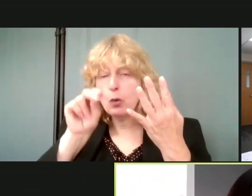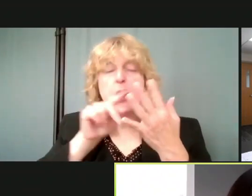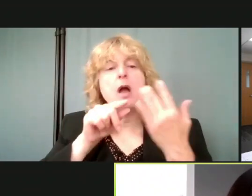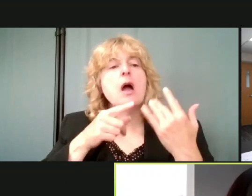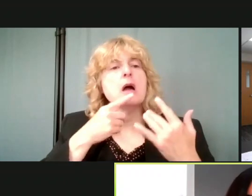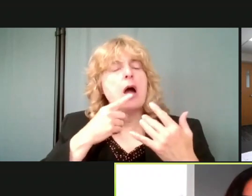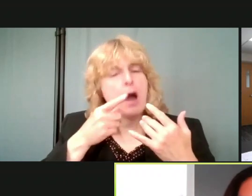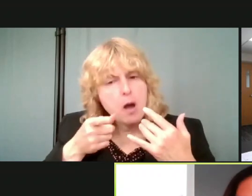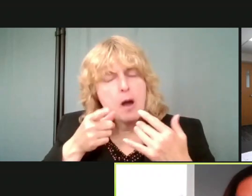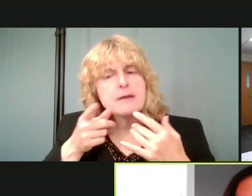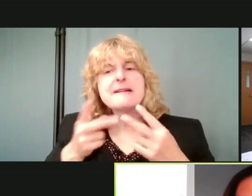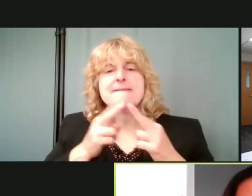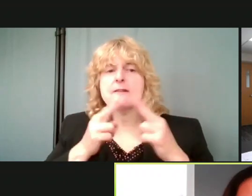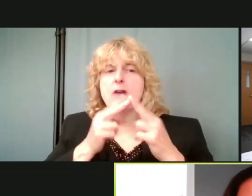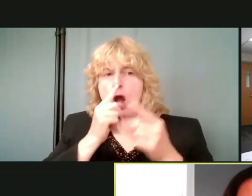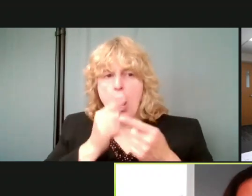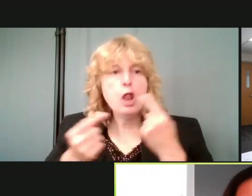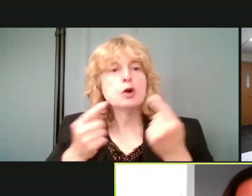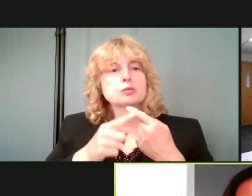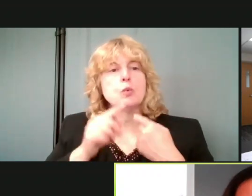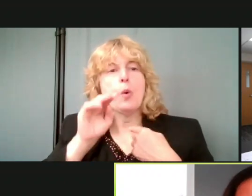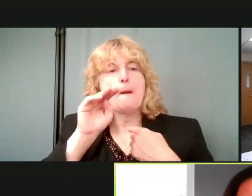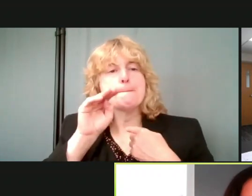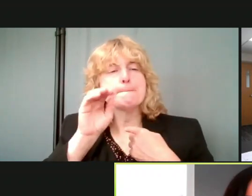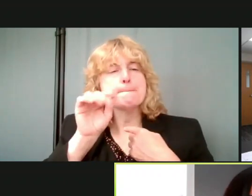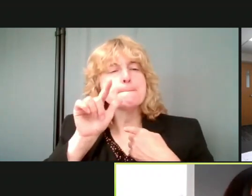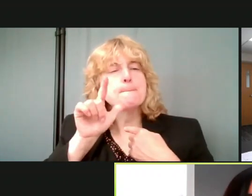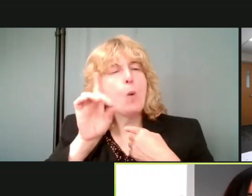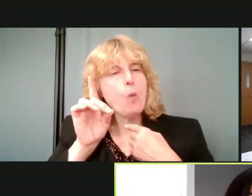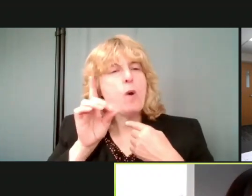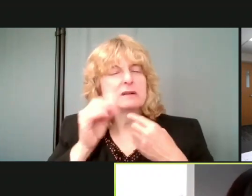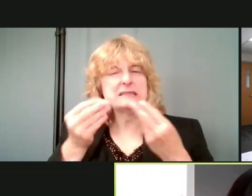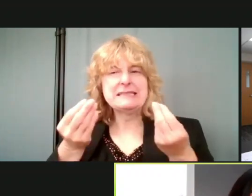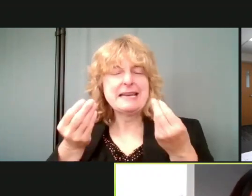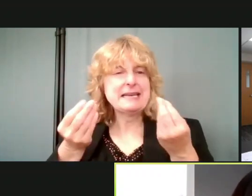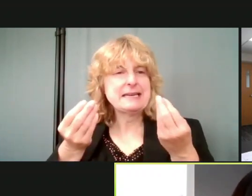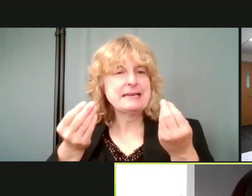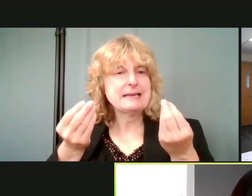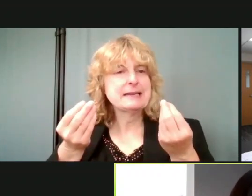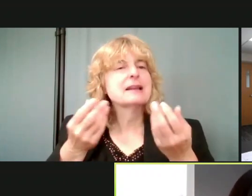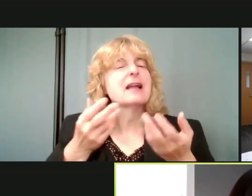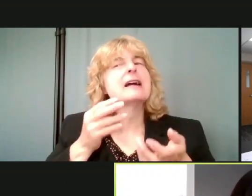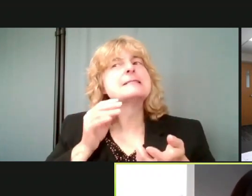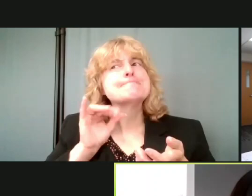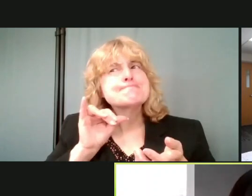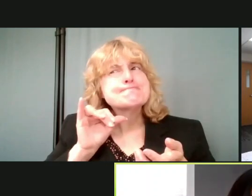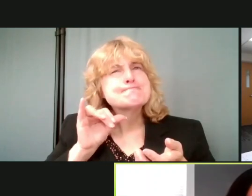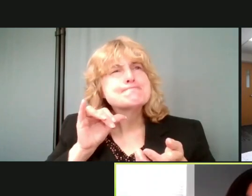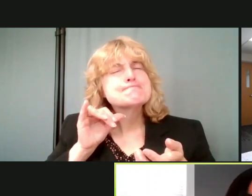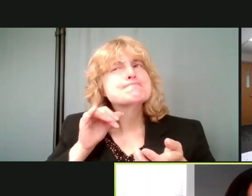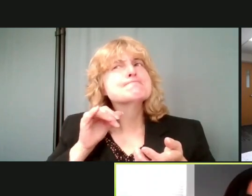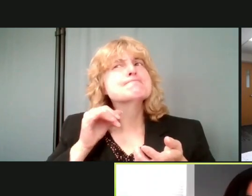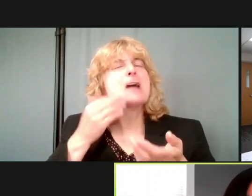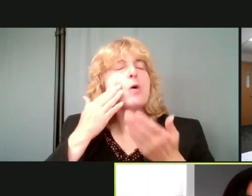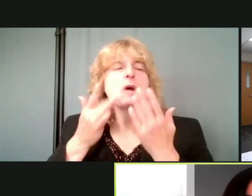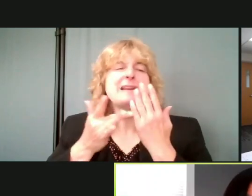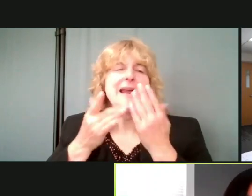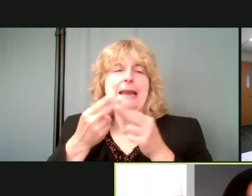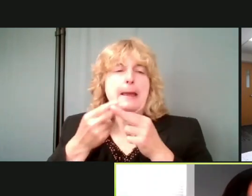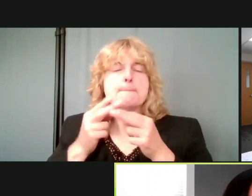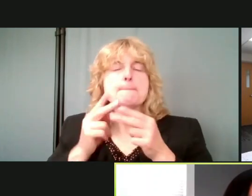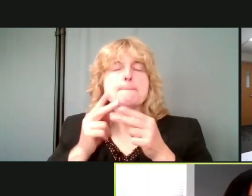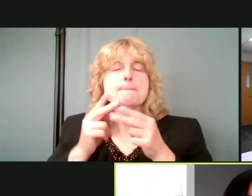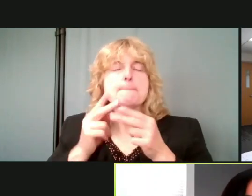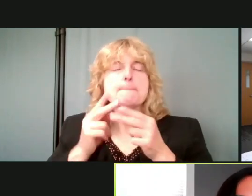it. Um, and so I also, I happened to mention to the specialist that, um, our, our house had been flooding due to this, um,